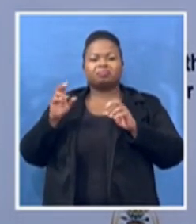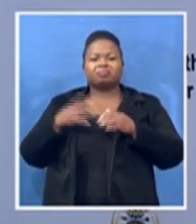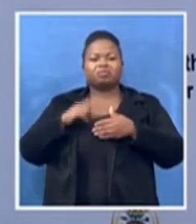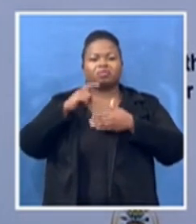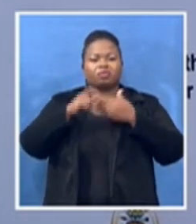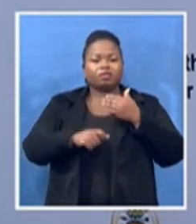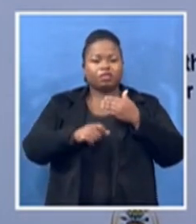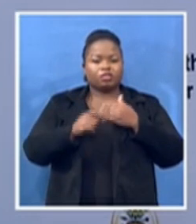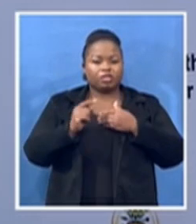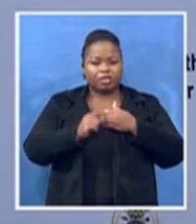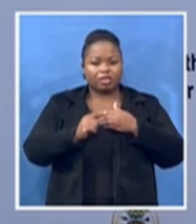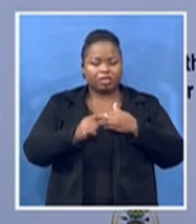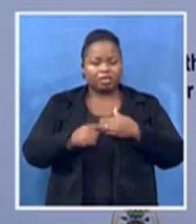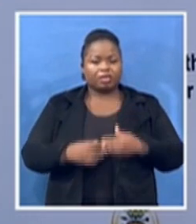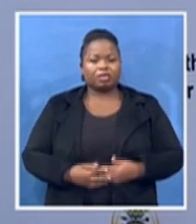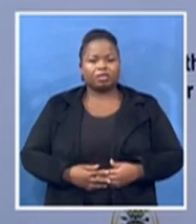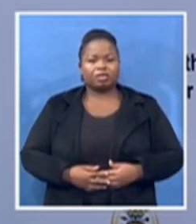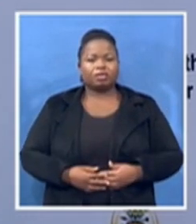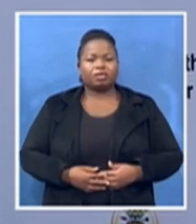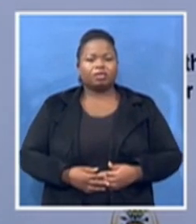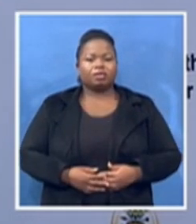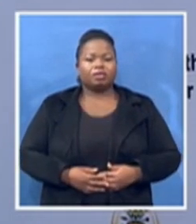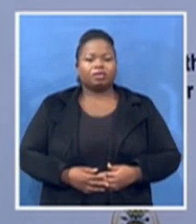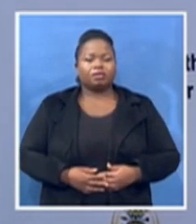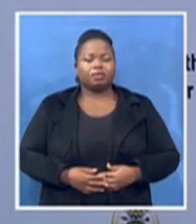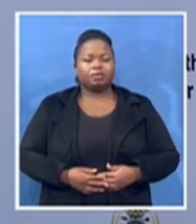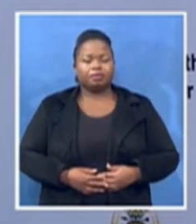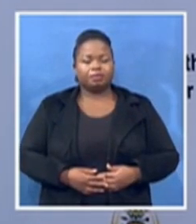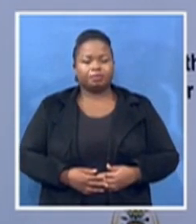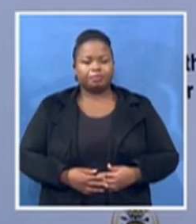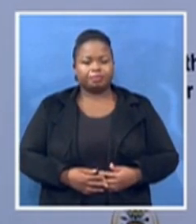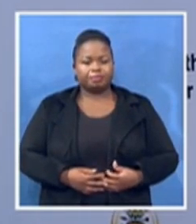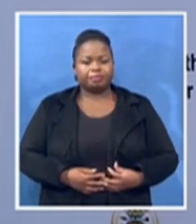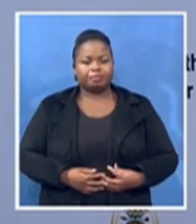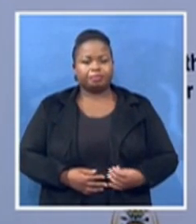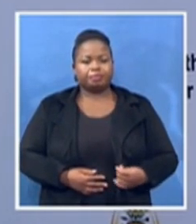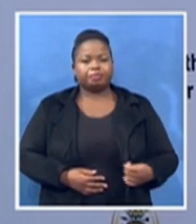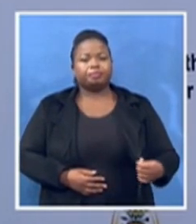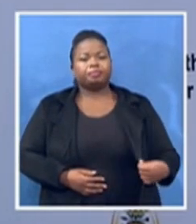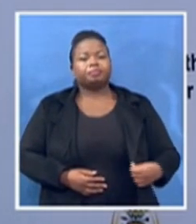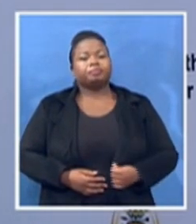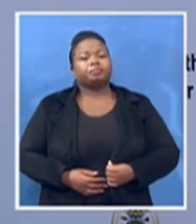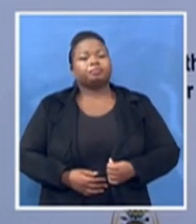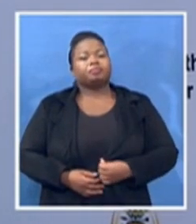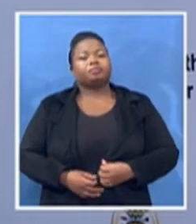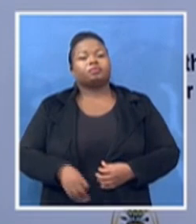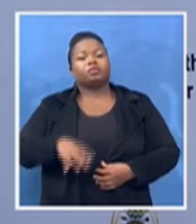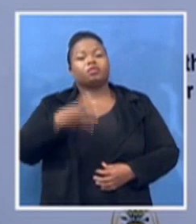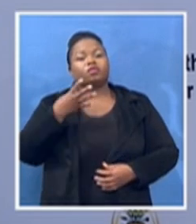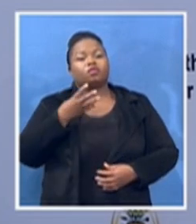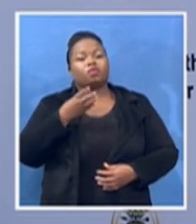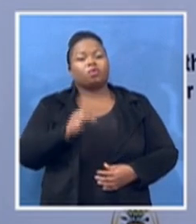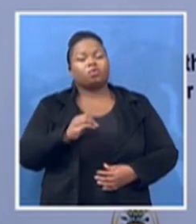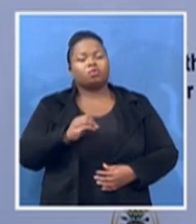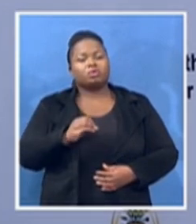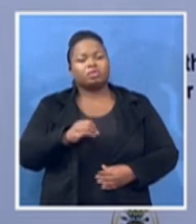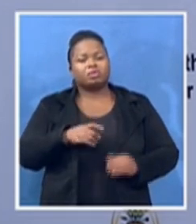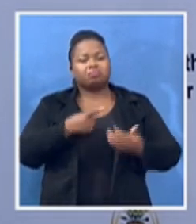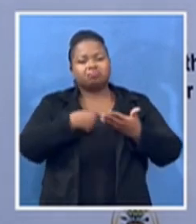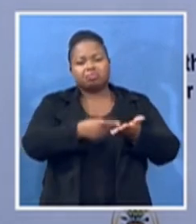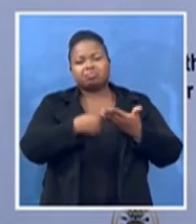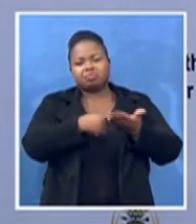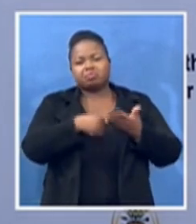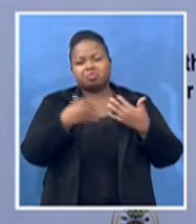Out of a gathering of 40 robust masculine men, not one could boast